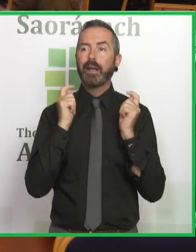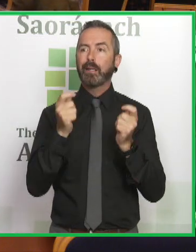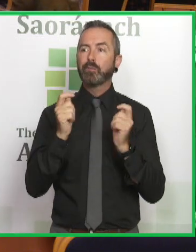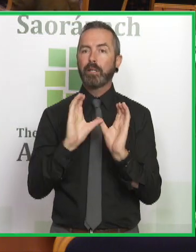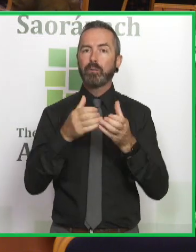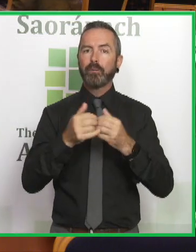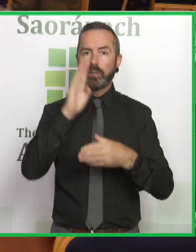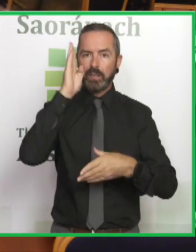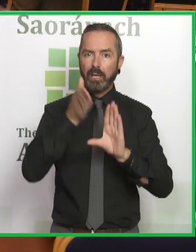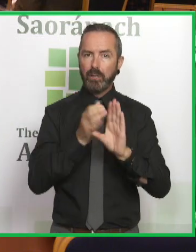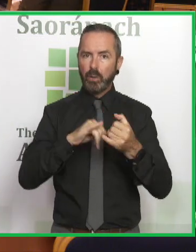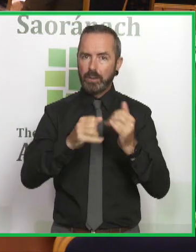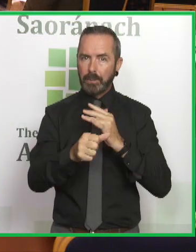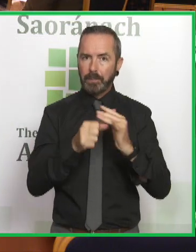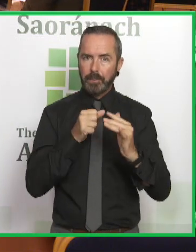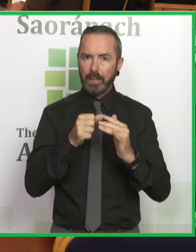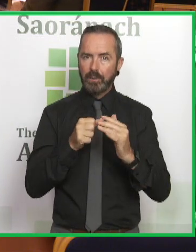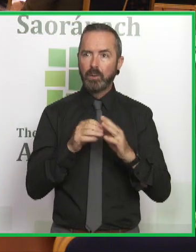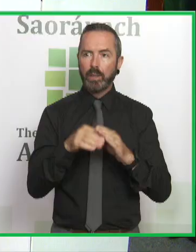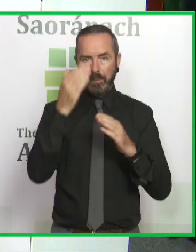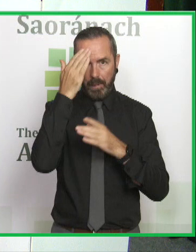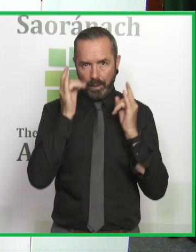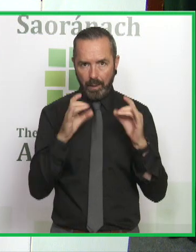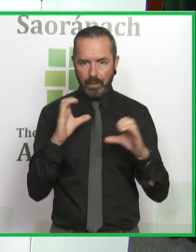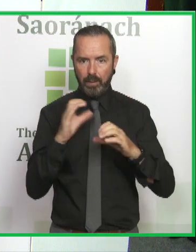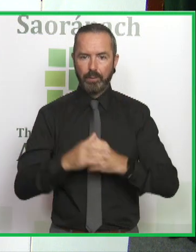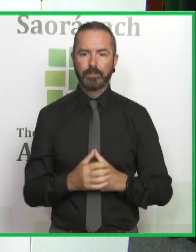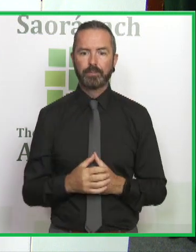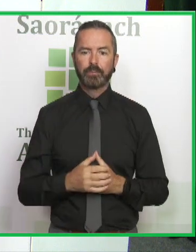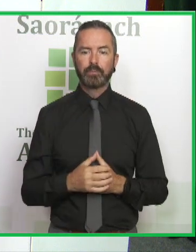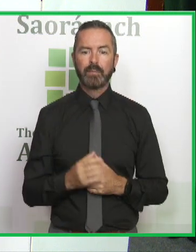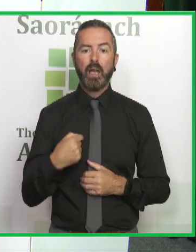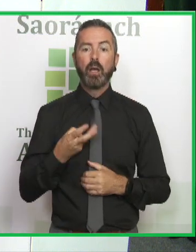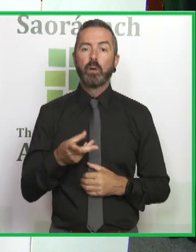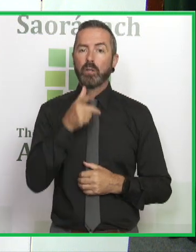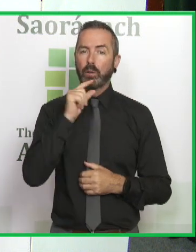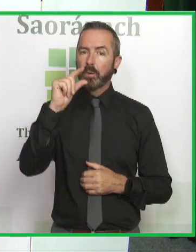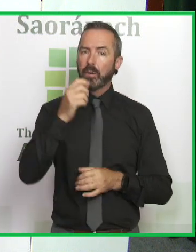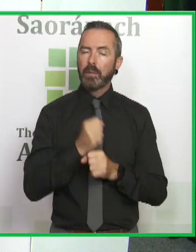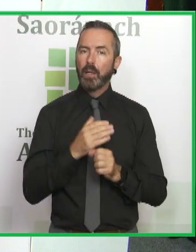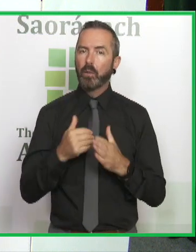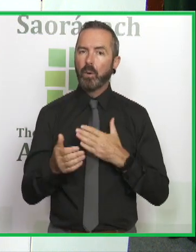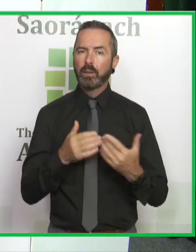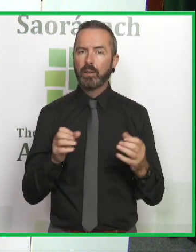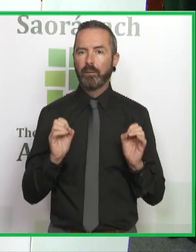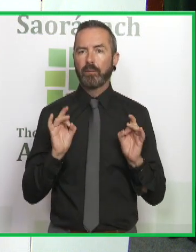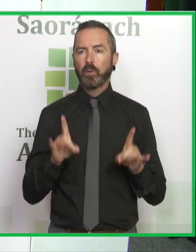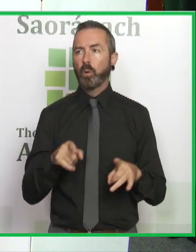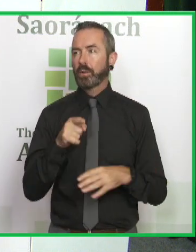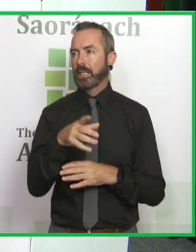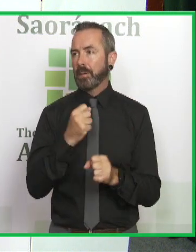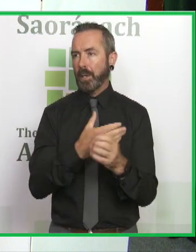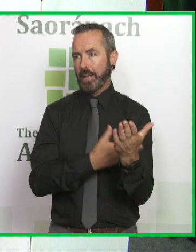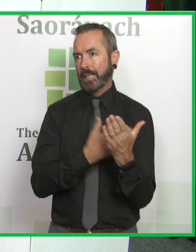for psychiatrists who are specialist doctors in mental health care. So I'm going to talk a little bit about, obviously this session is about